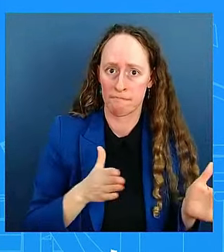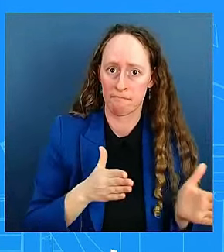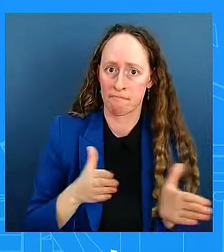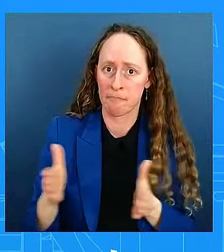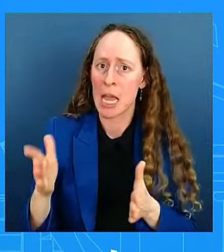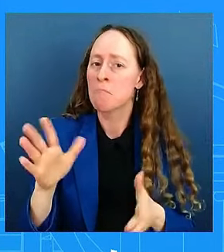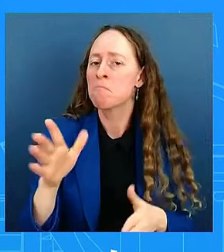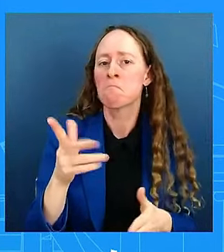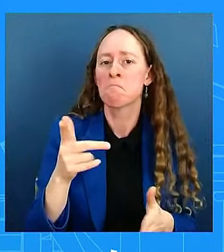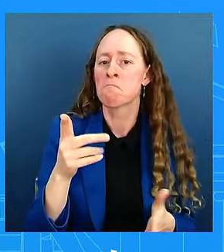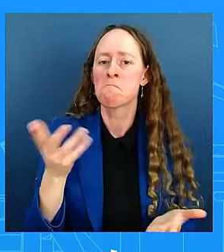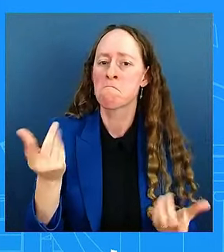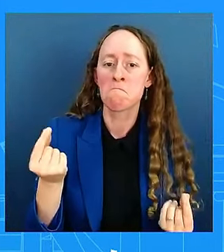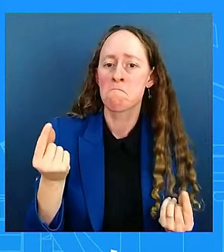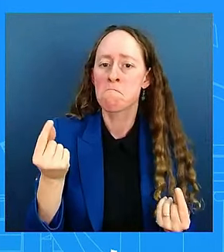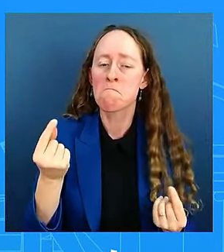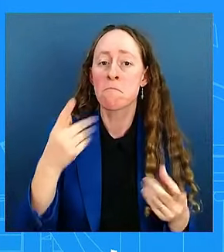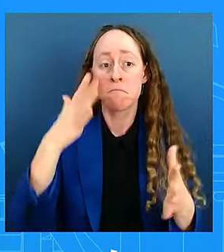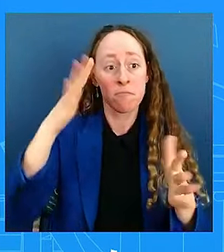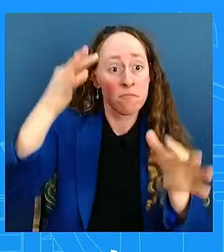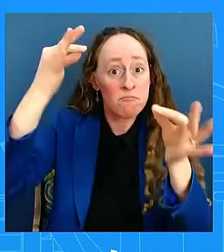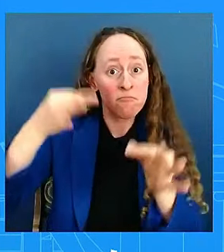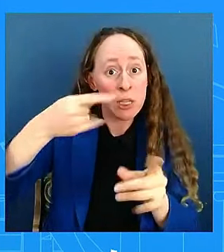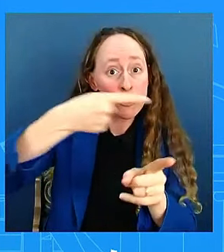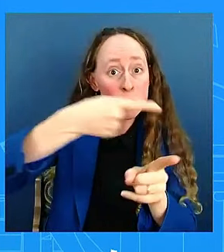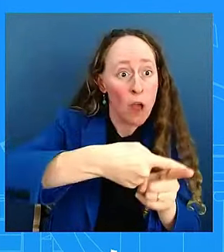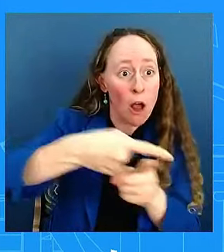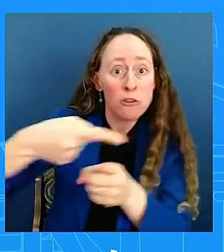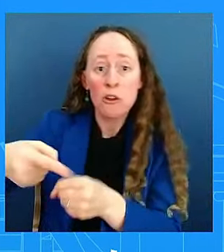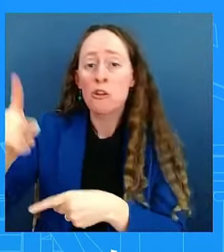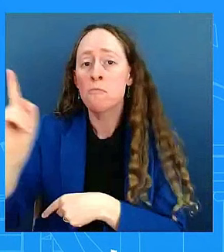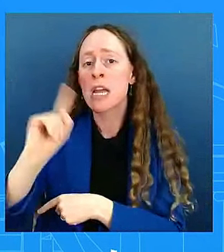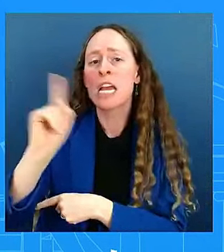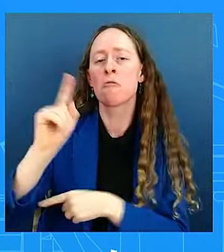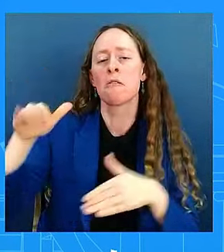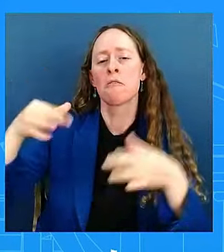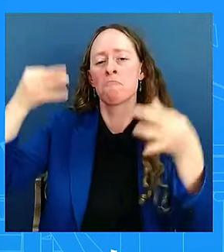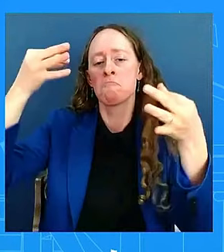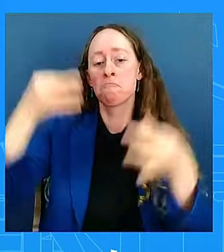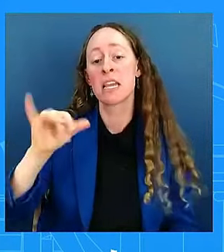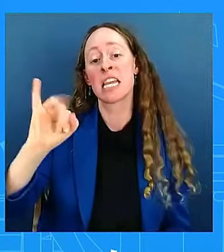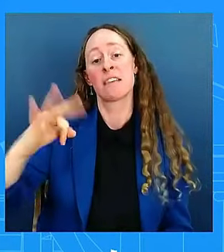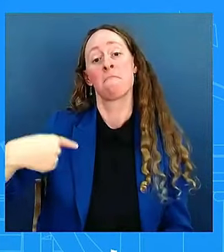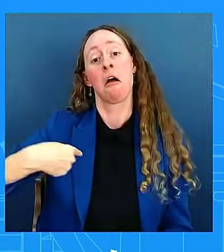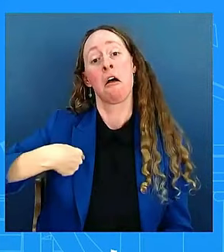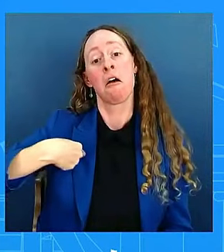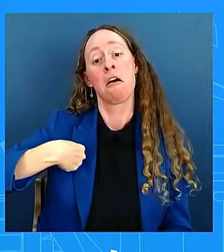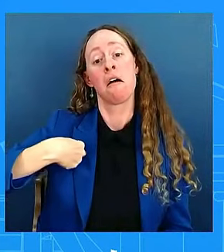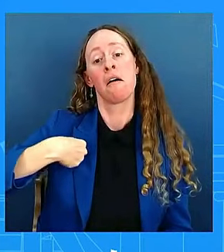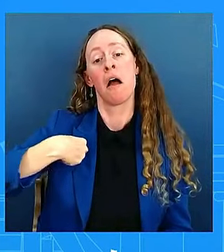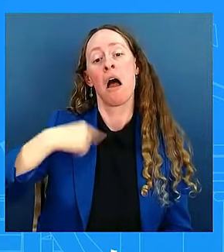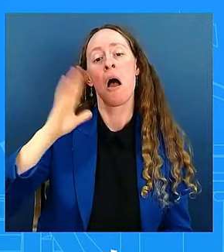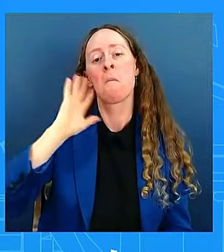if I were in their shoes, I'd be thinking about other alternatives than striking oil fields.